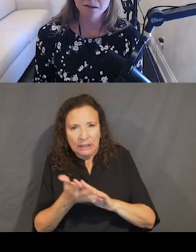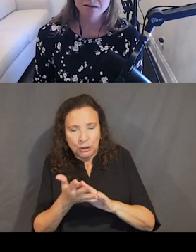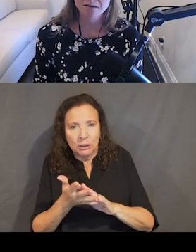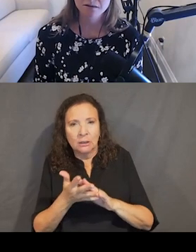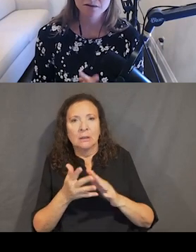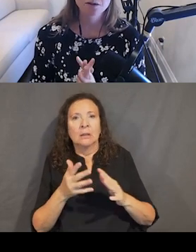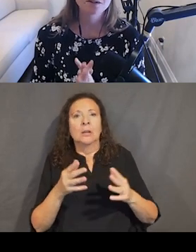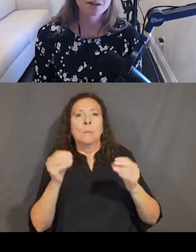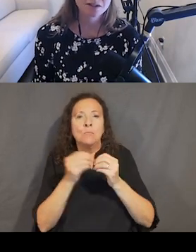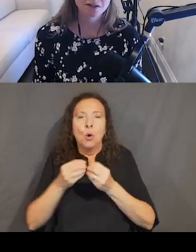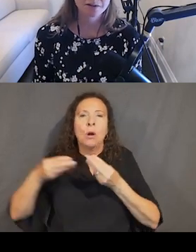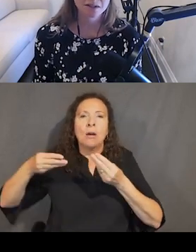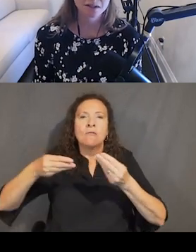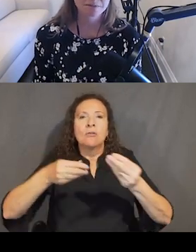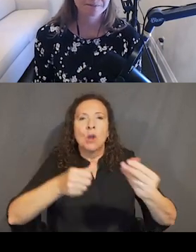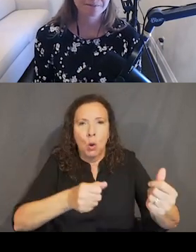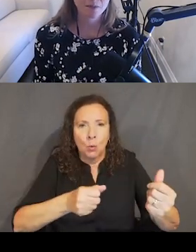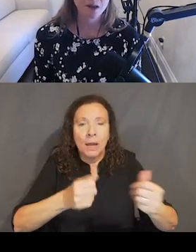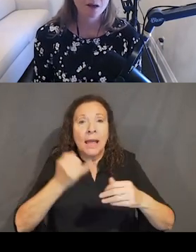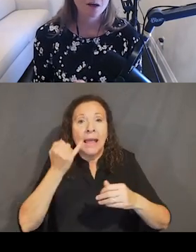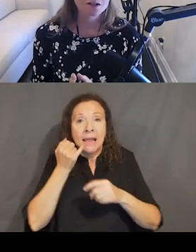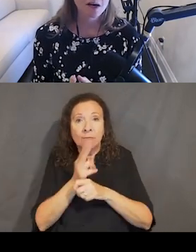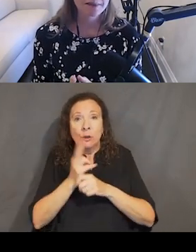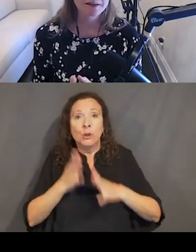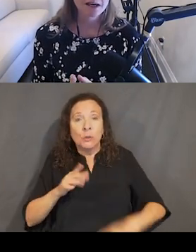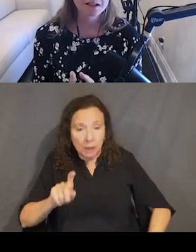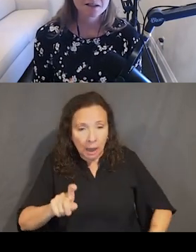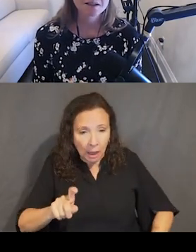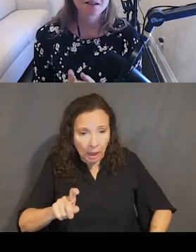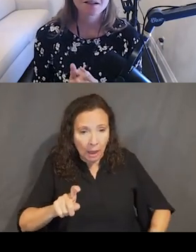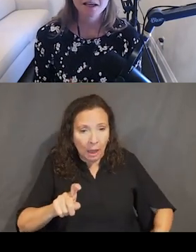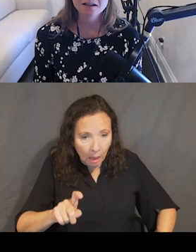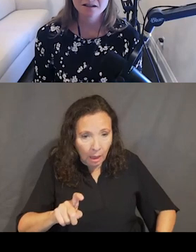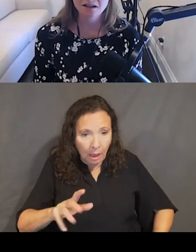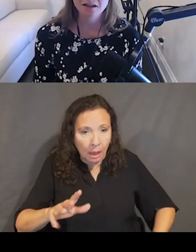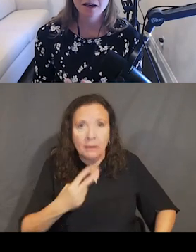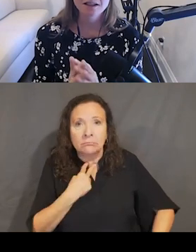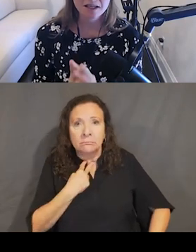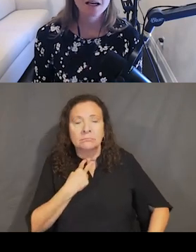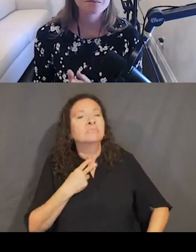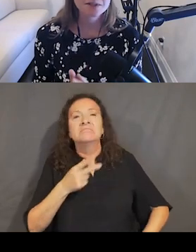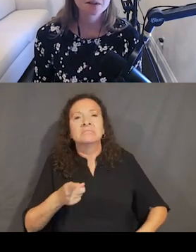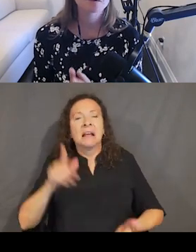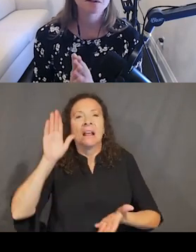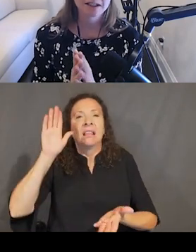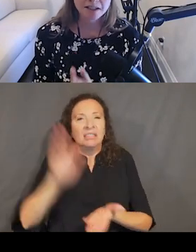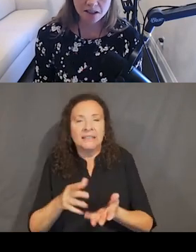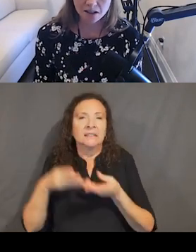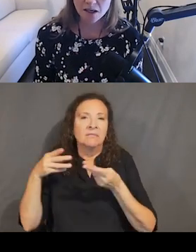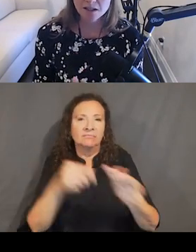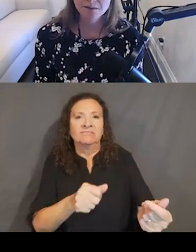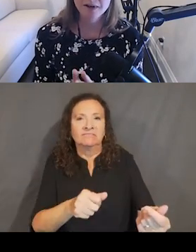to pause, you decrease their efficiency. So I think that consistent state design is absolutely